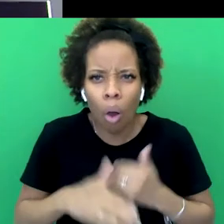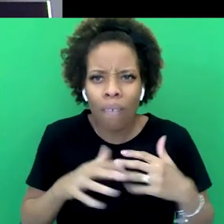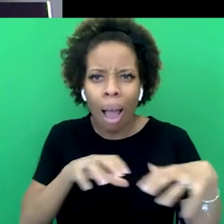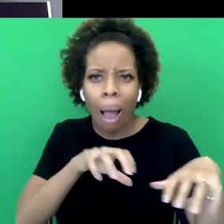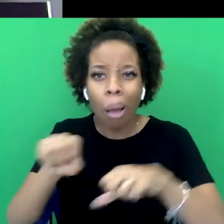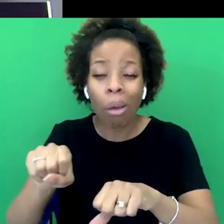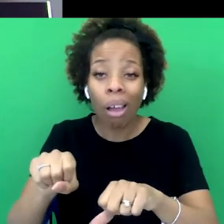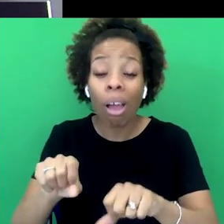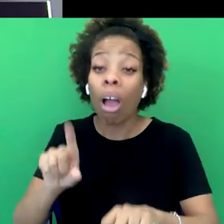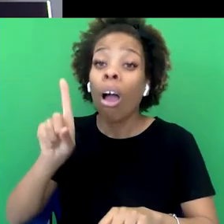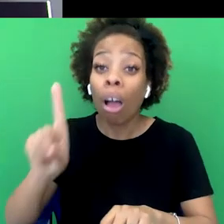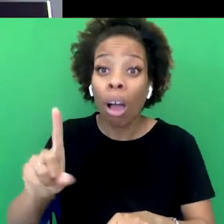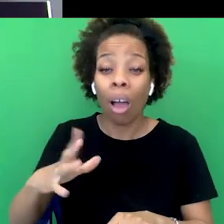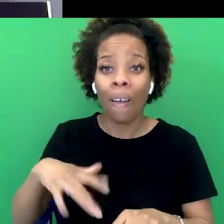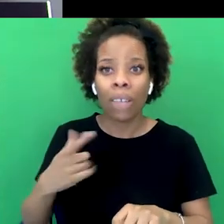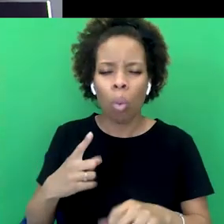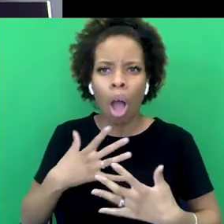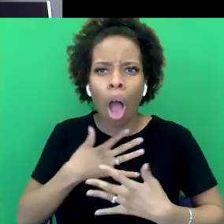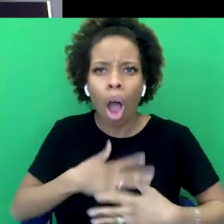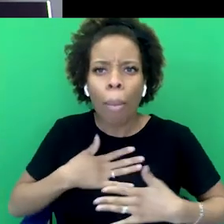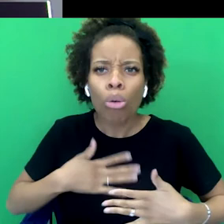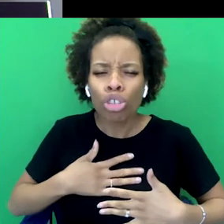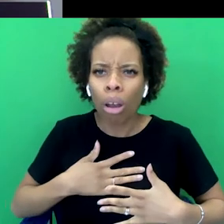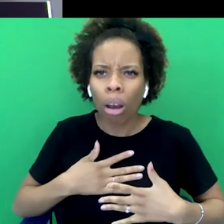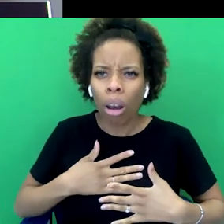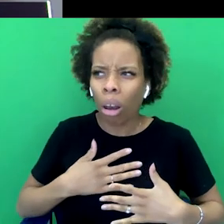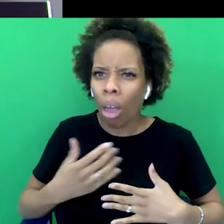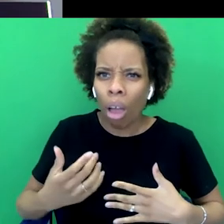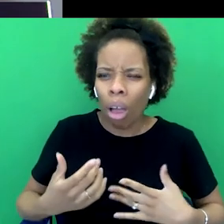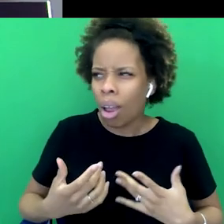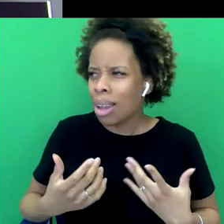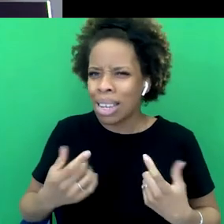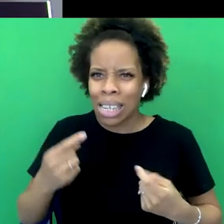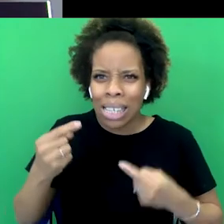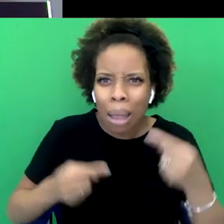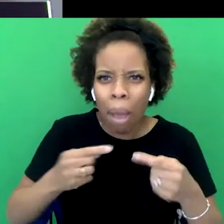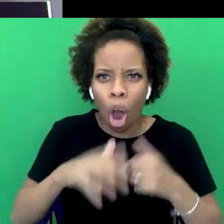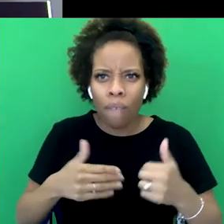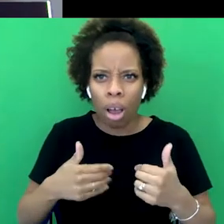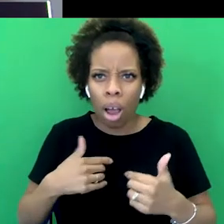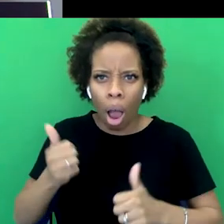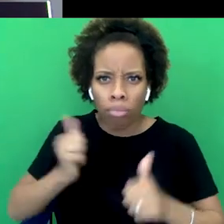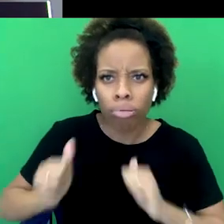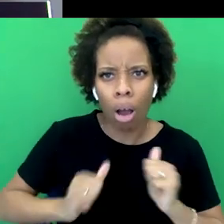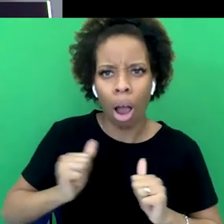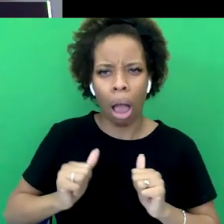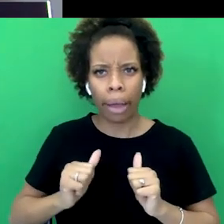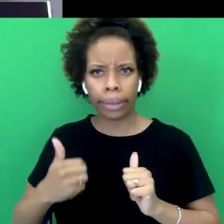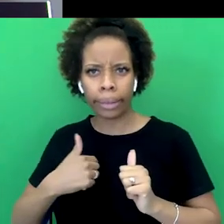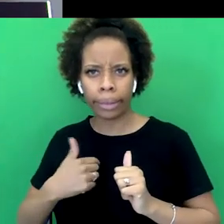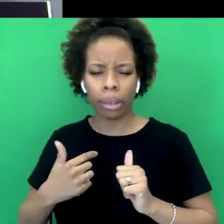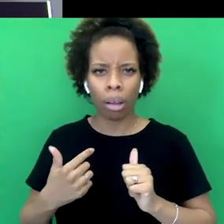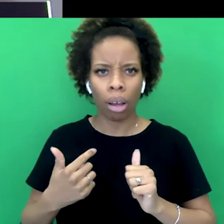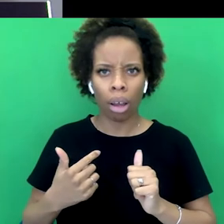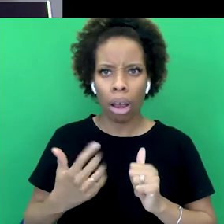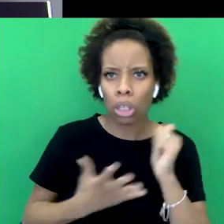is to take out feeling because too much of the debate is about how much pride you take from empire or how